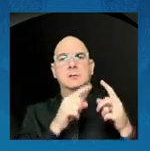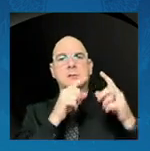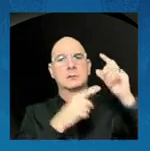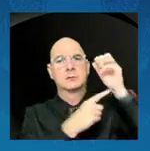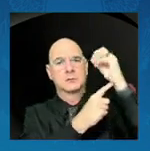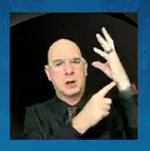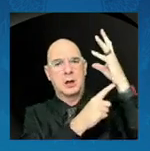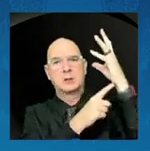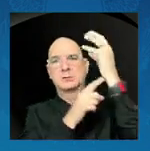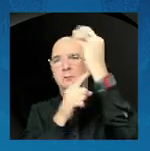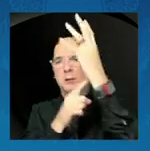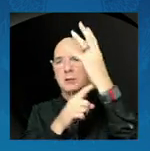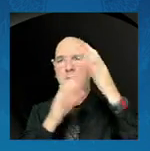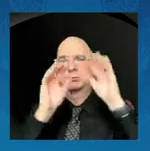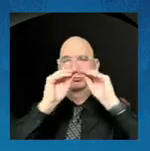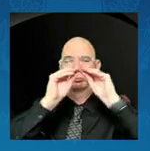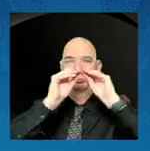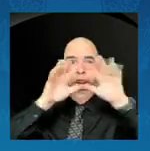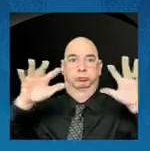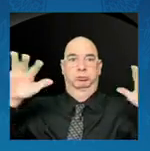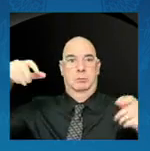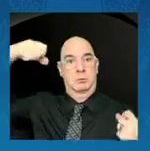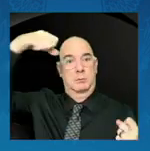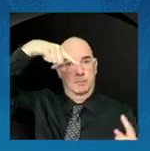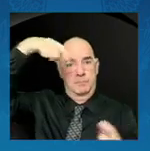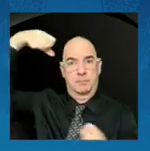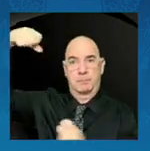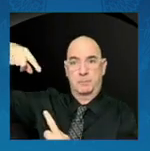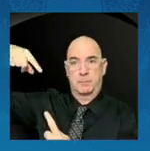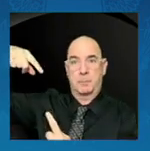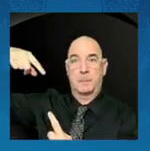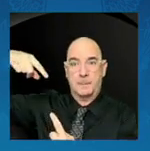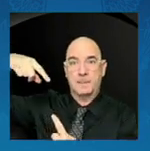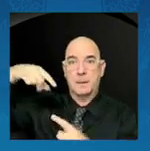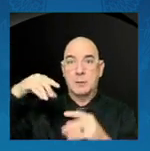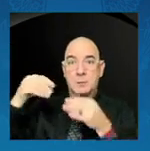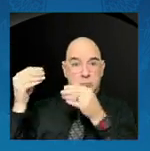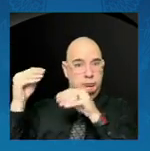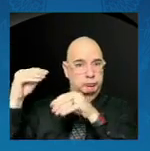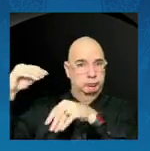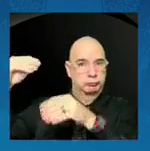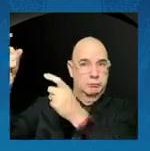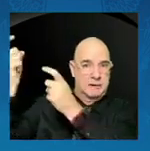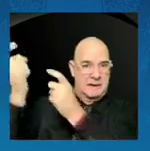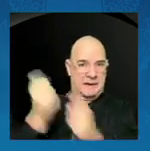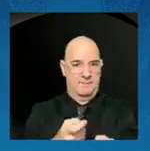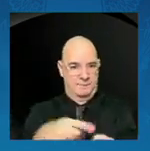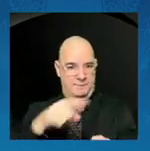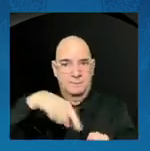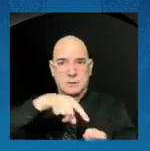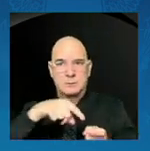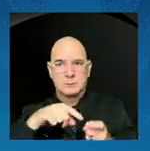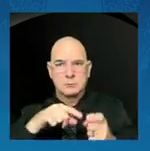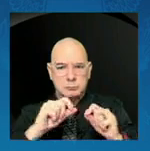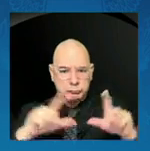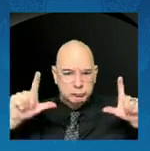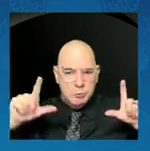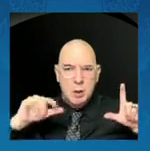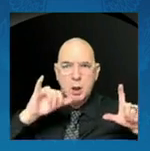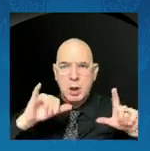That provides citizens and scientists with the data they need to mitigate and adapt